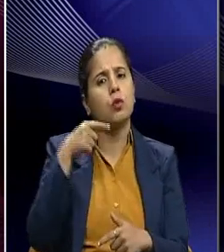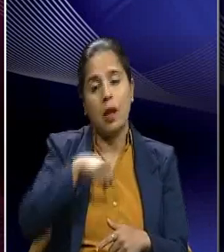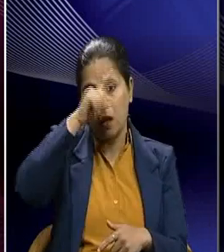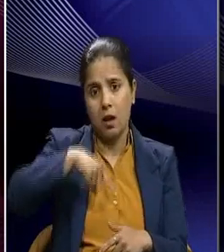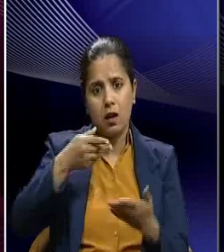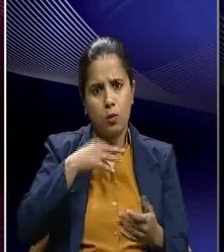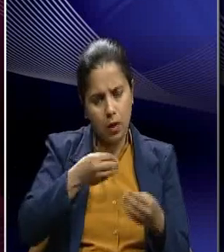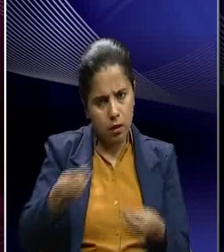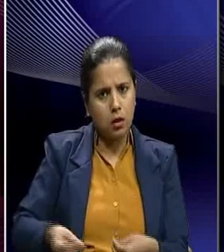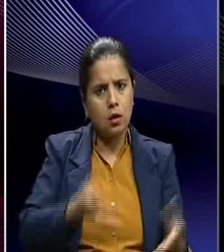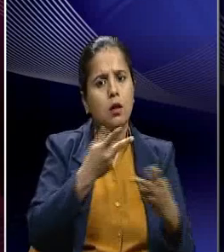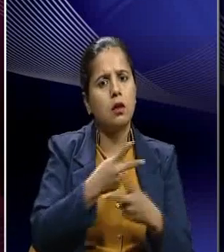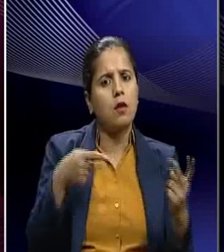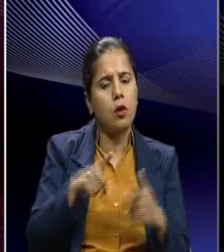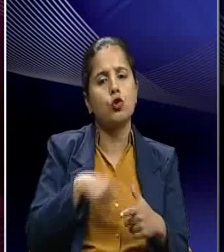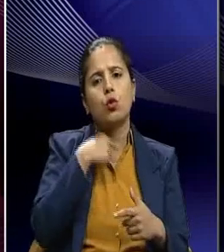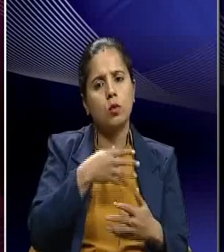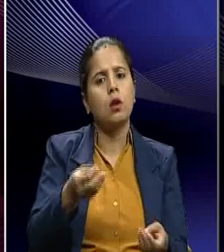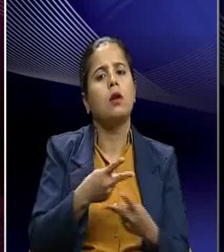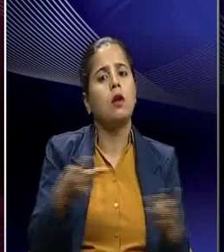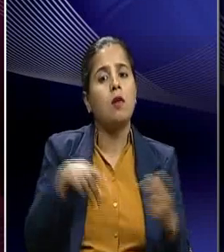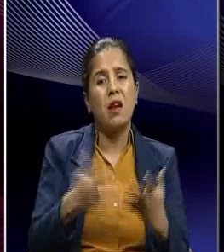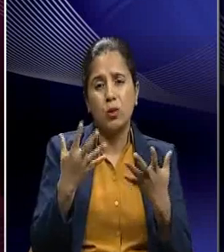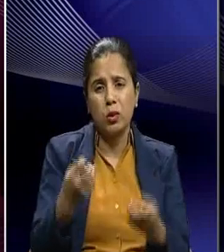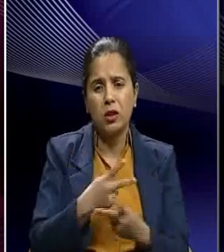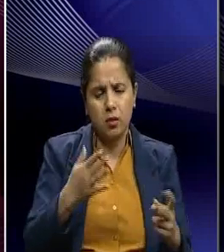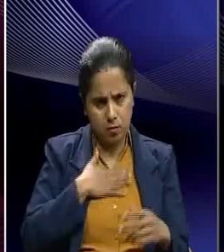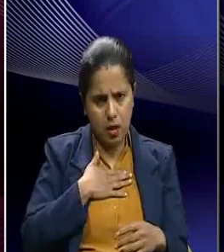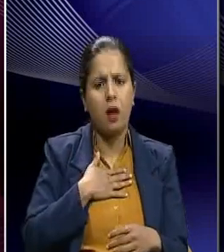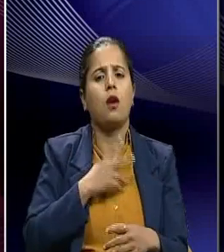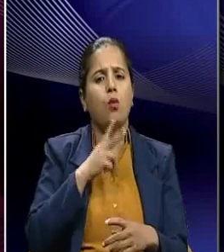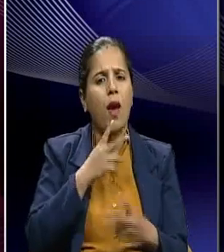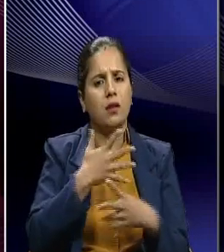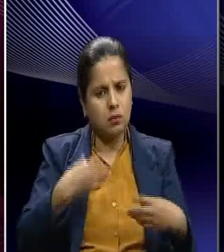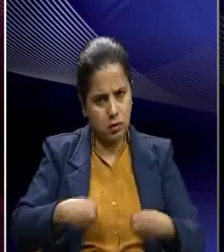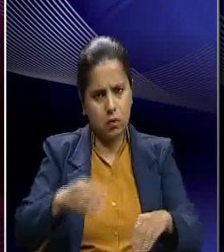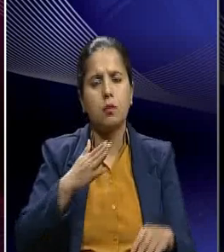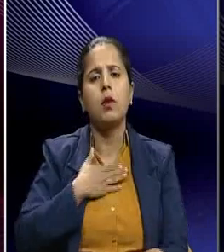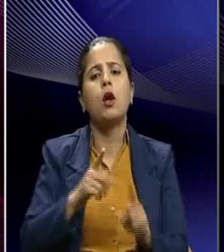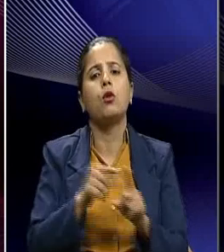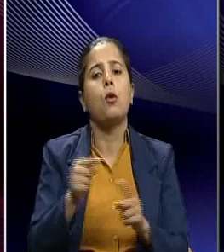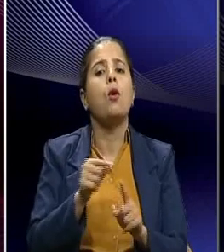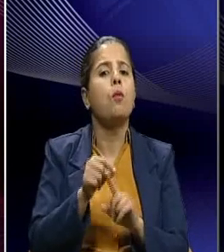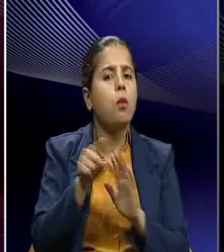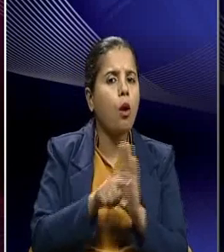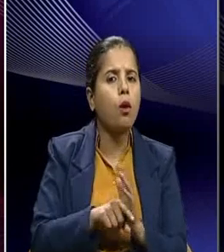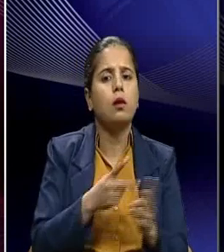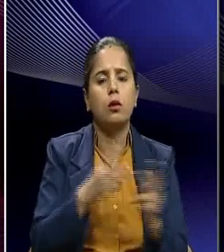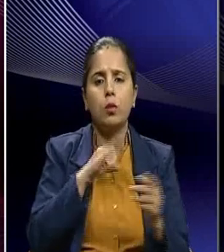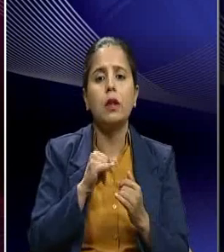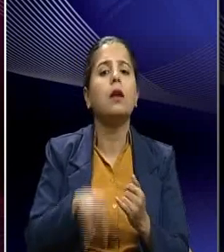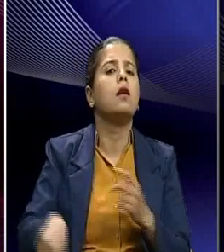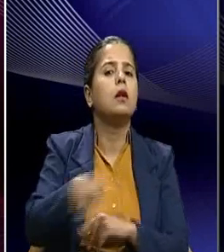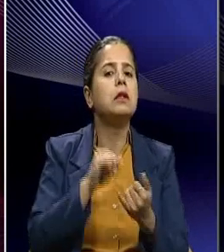that would supply grain to Jodhpur state in times of famine. And he was using both the policies of carrot and the stick